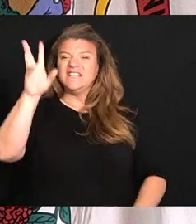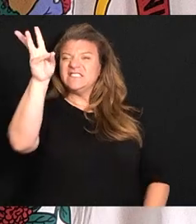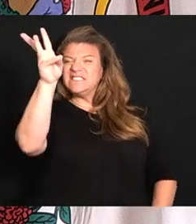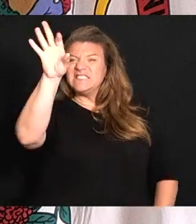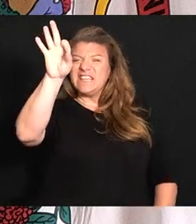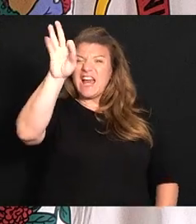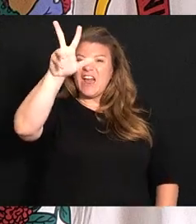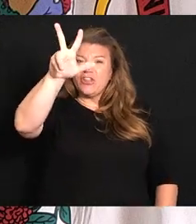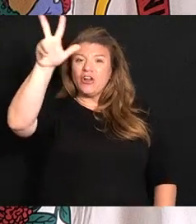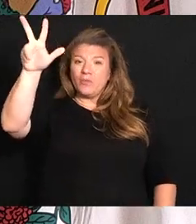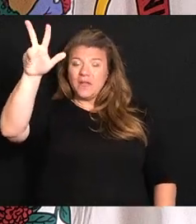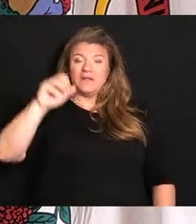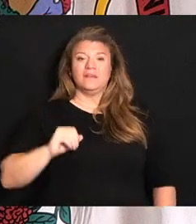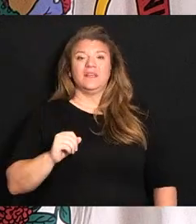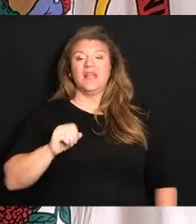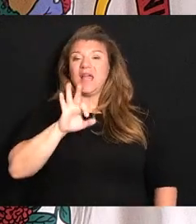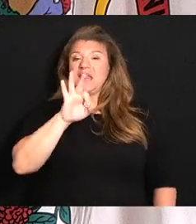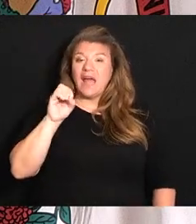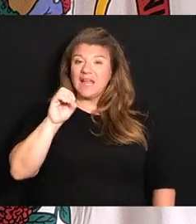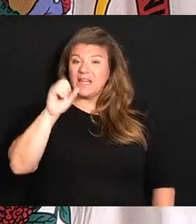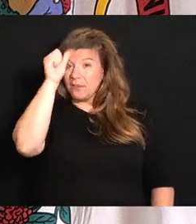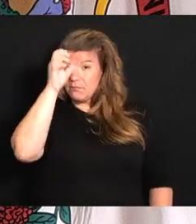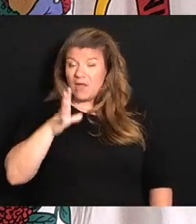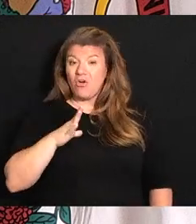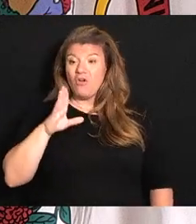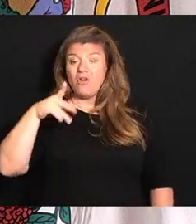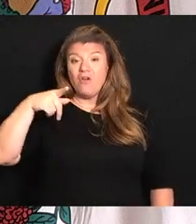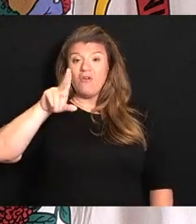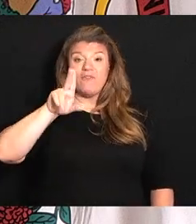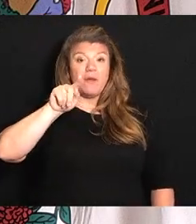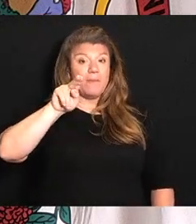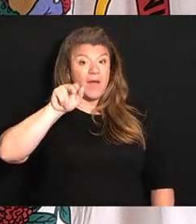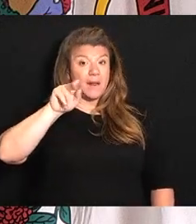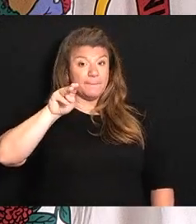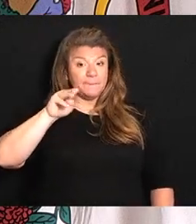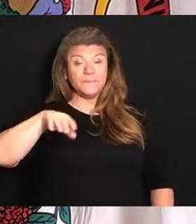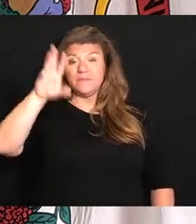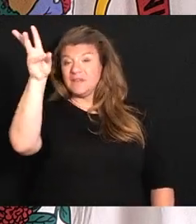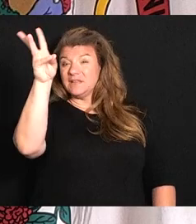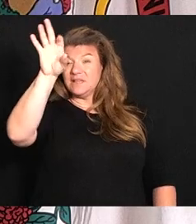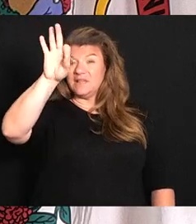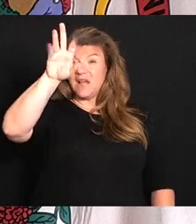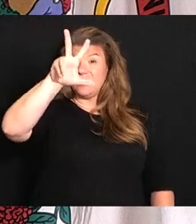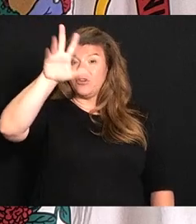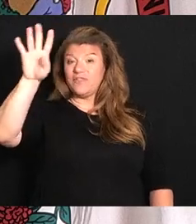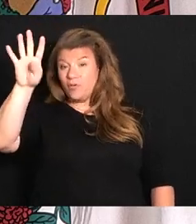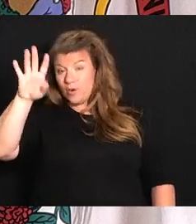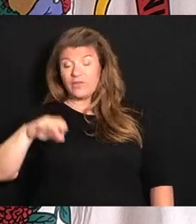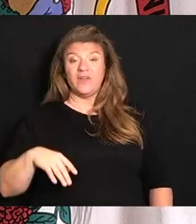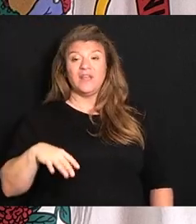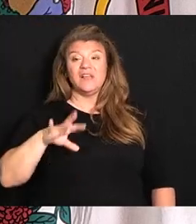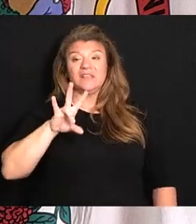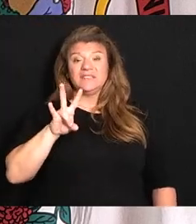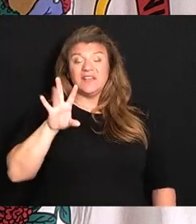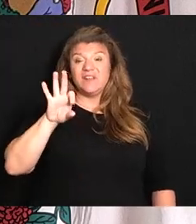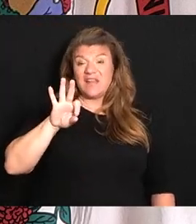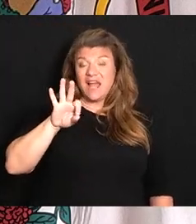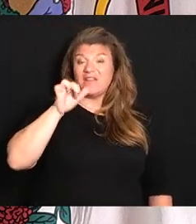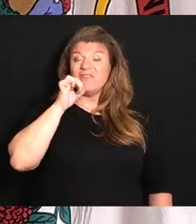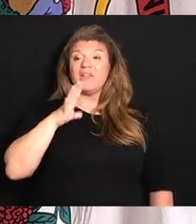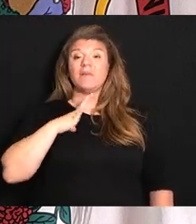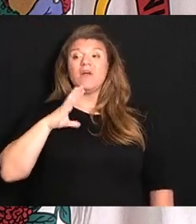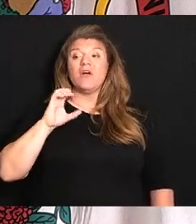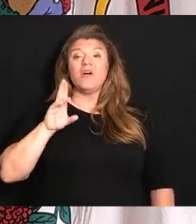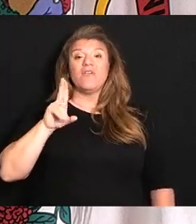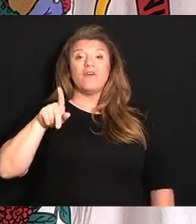The 6933rd death of a 90-year-old male from Putnam County. The 6934th death of a 79-year-old female